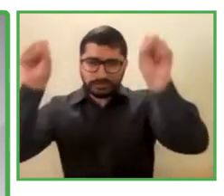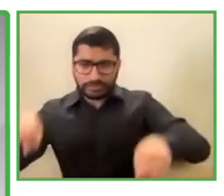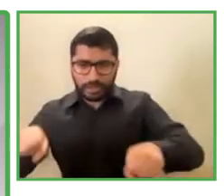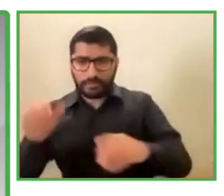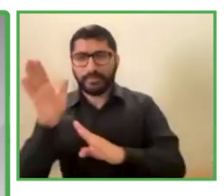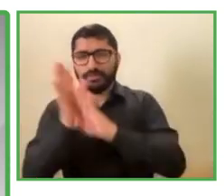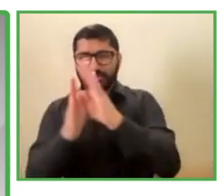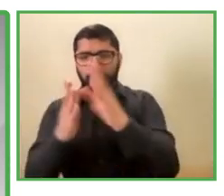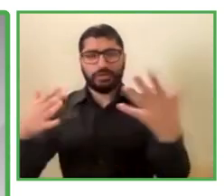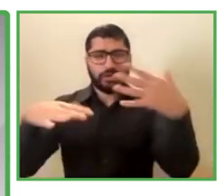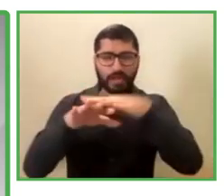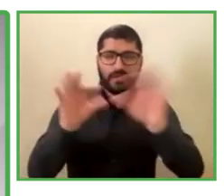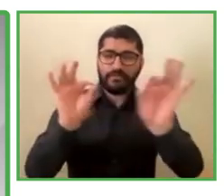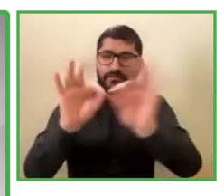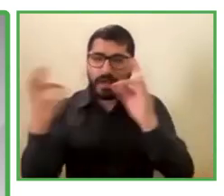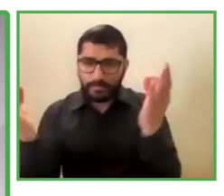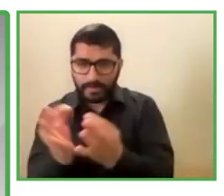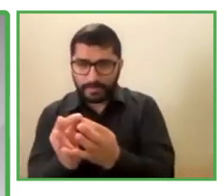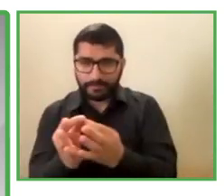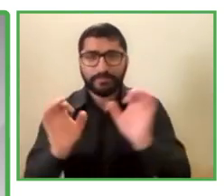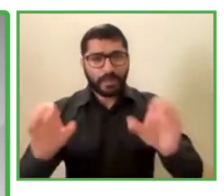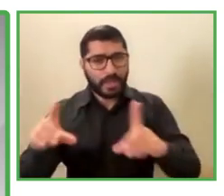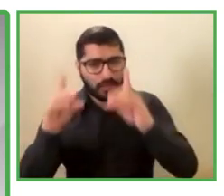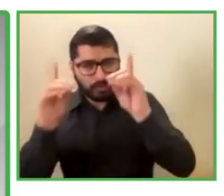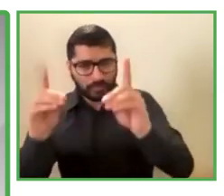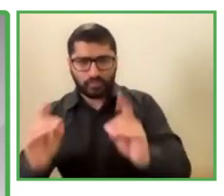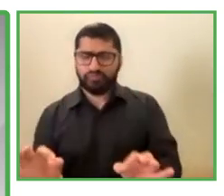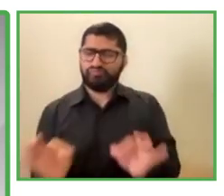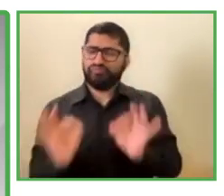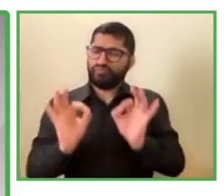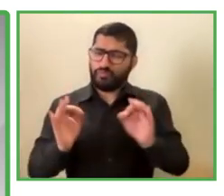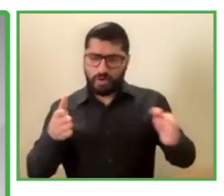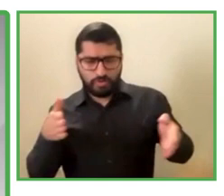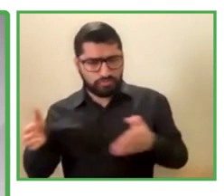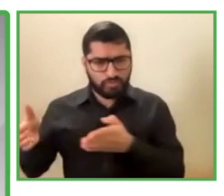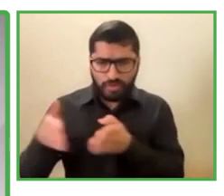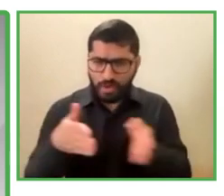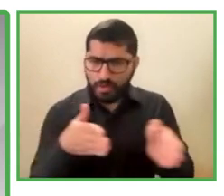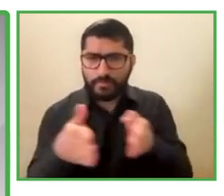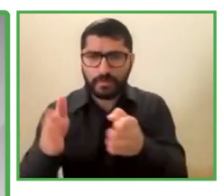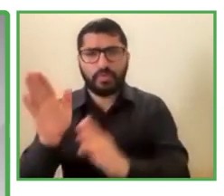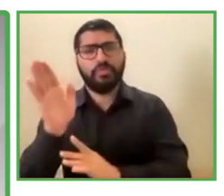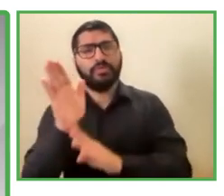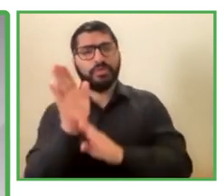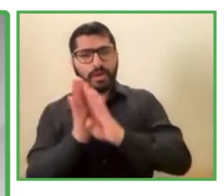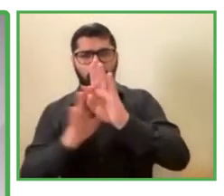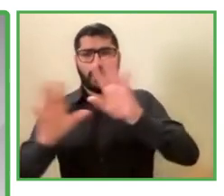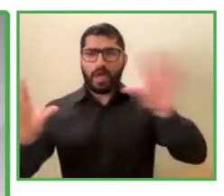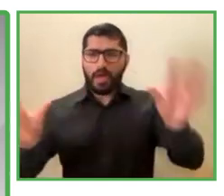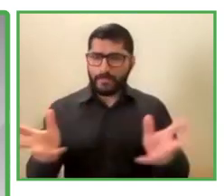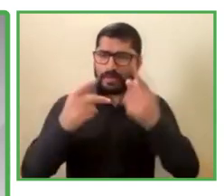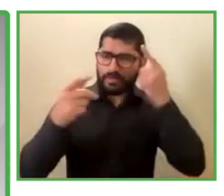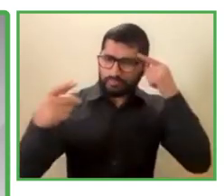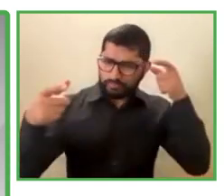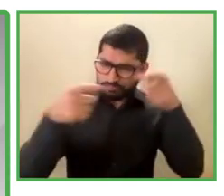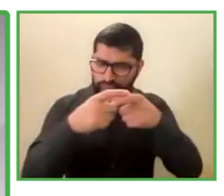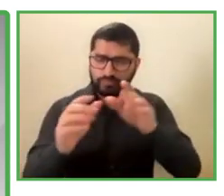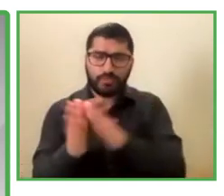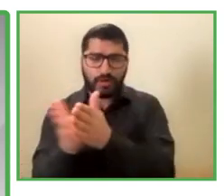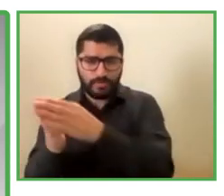Comprehensive. Development of families. Formal education. path. To the development of. Capabilities.